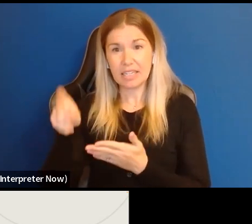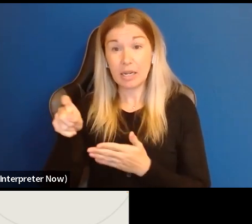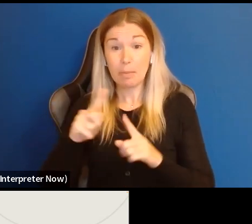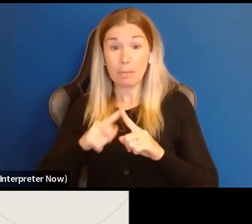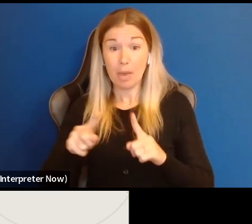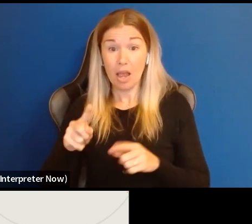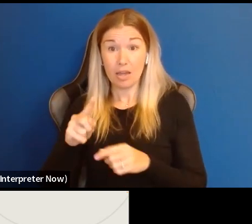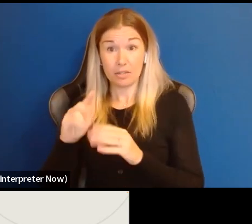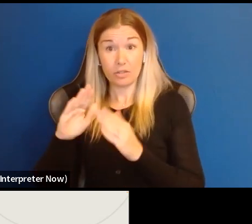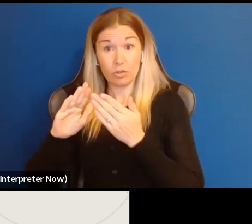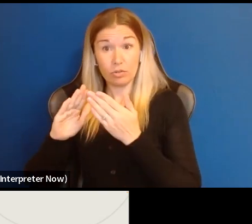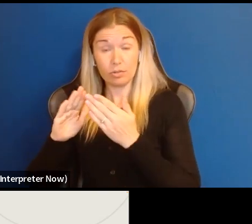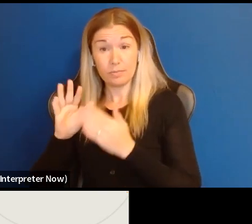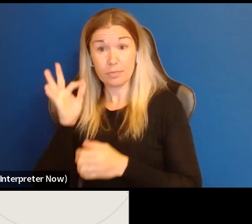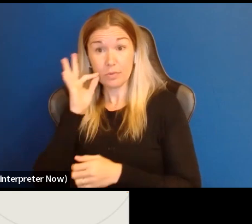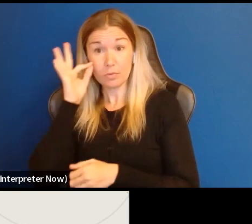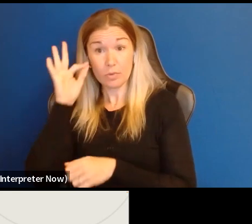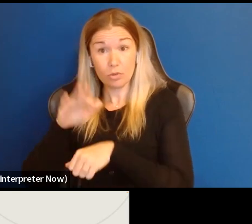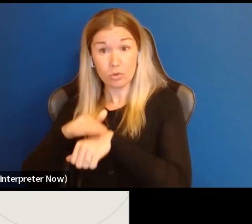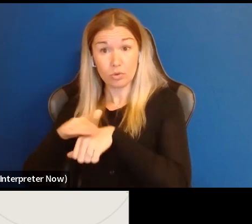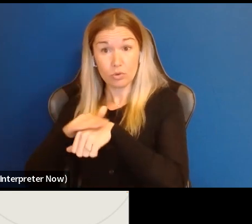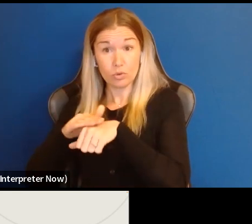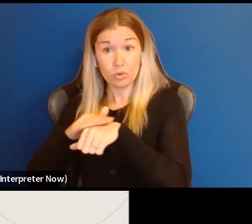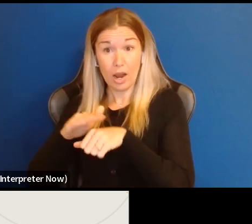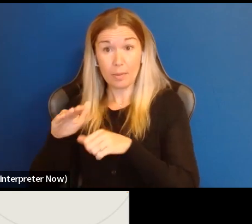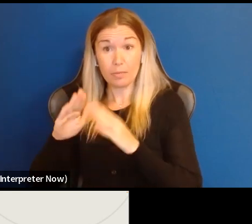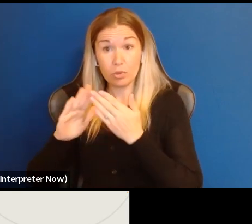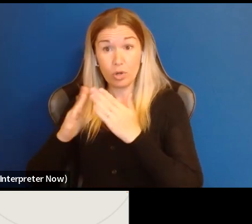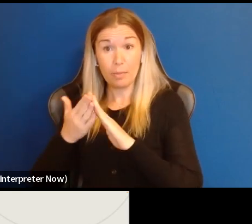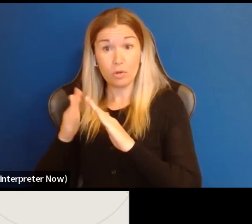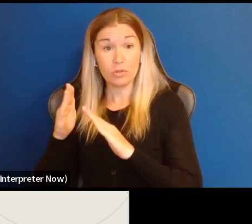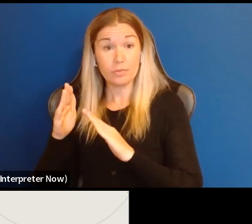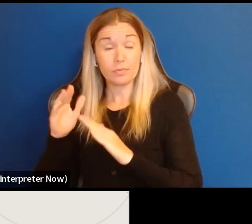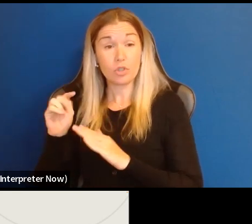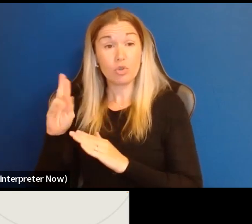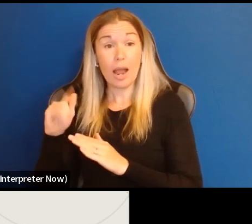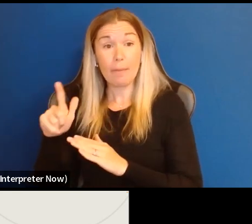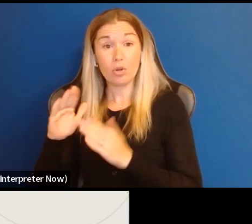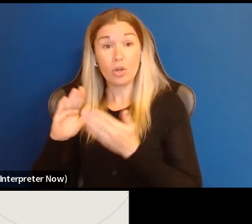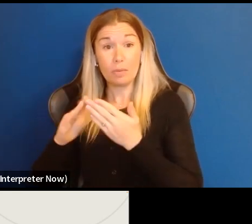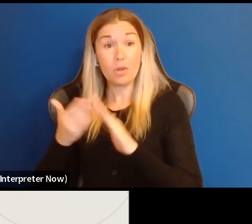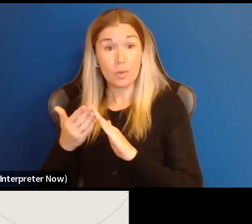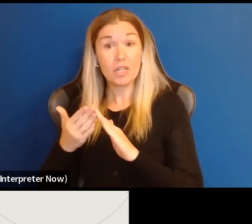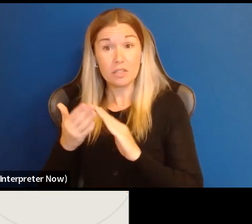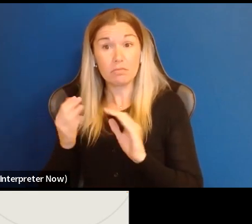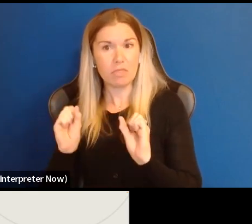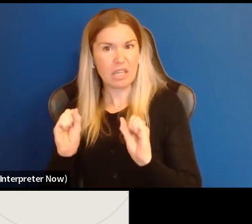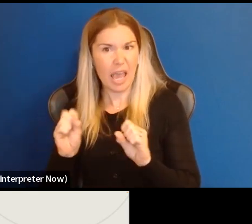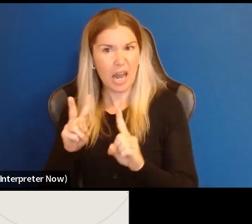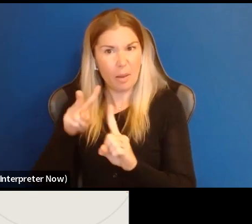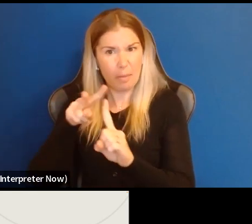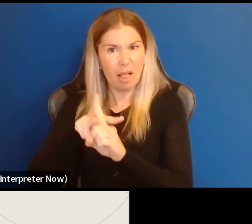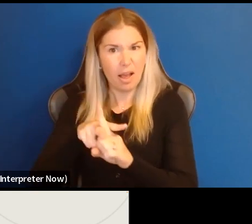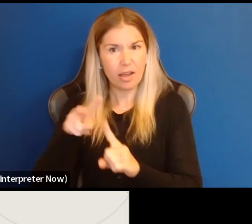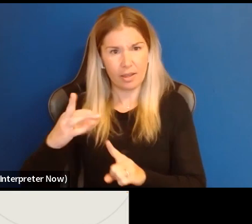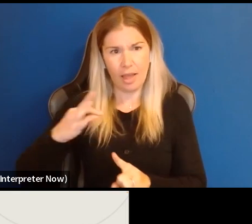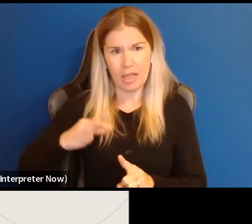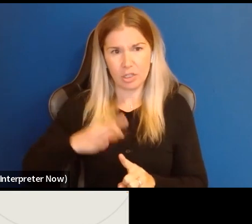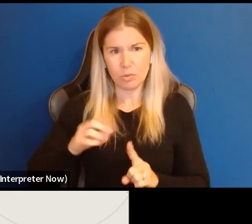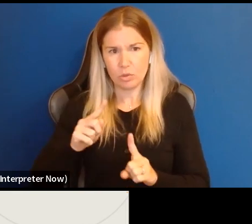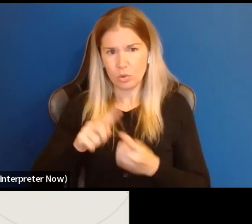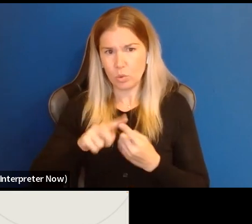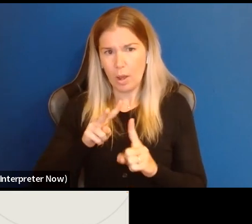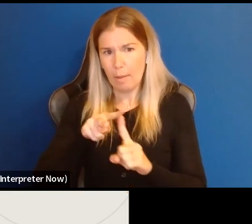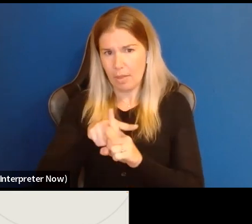also welcome to apply non federally recognized tribal communities that are nonprofit and tax exempt are also eligible to apply